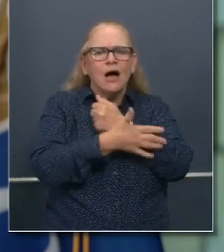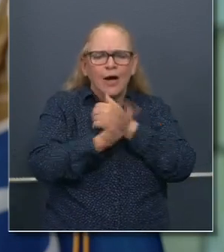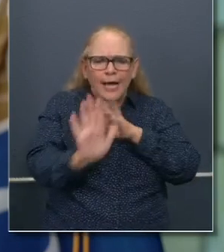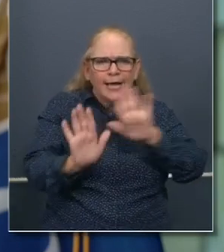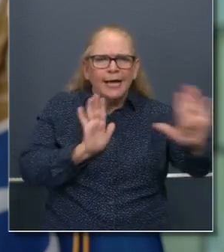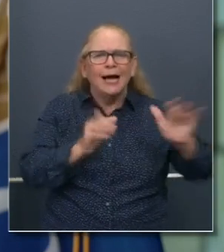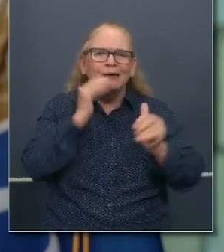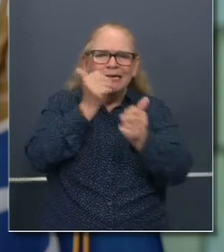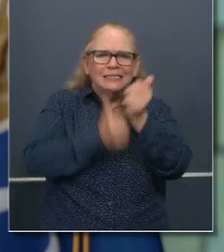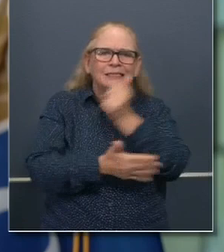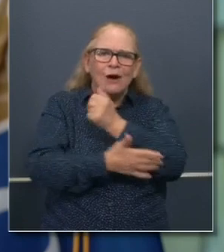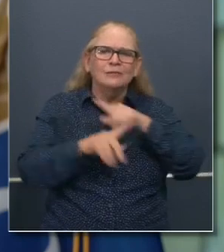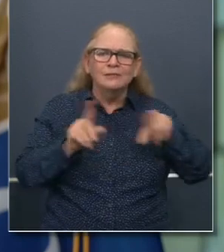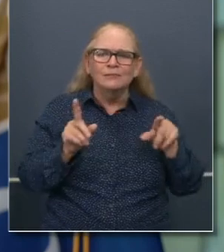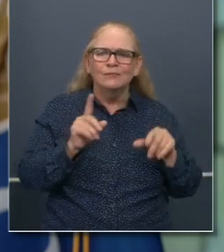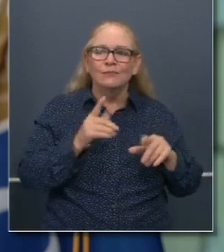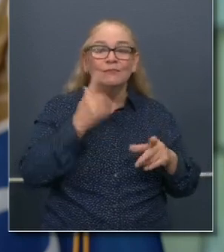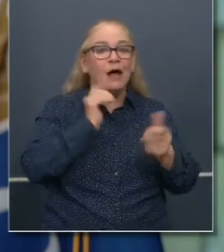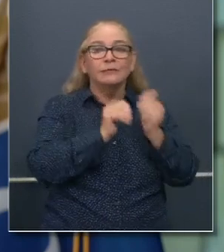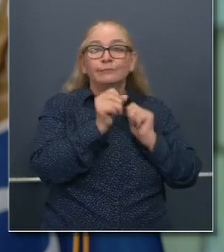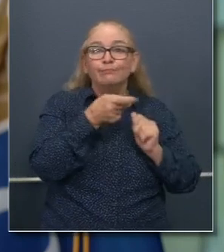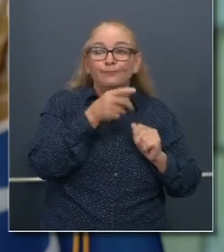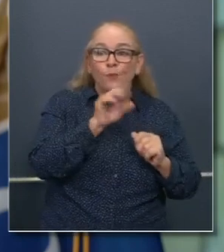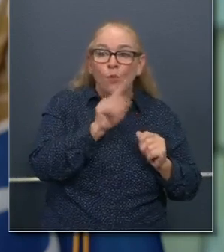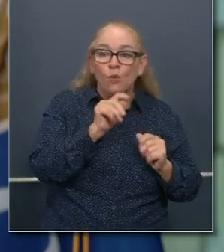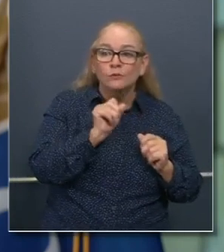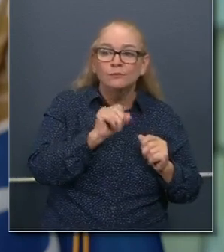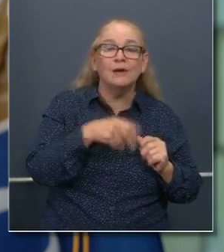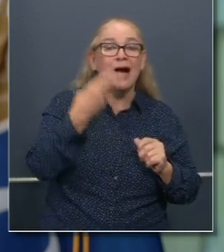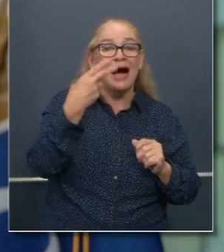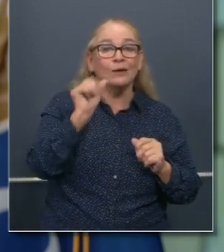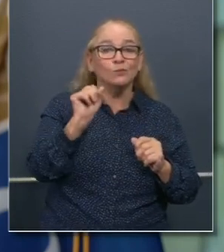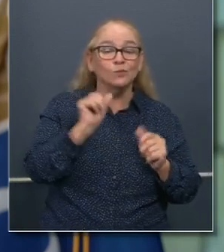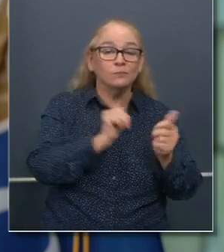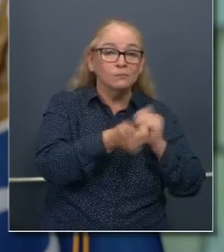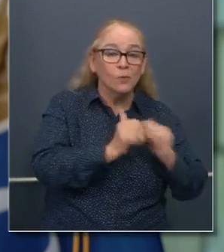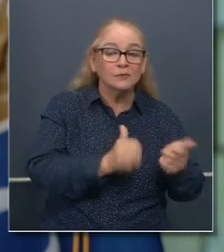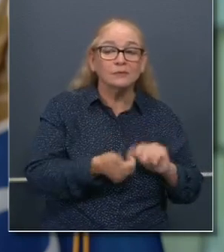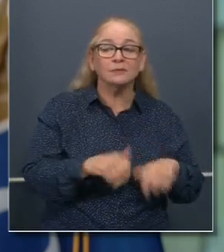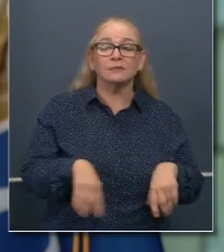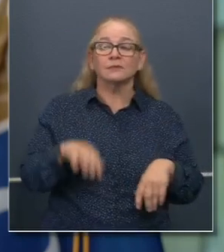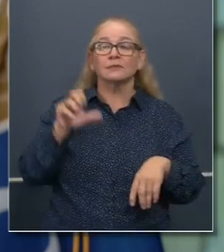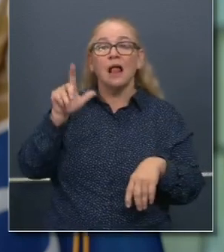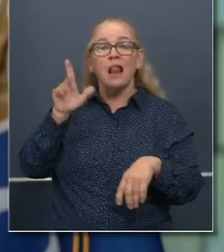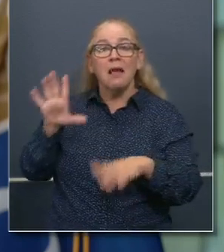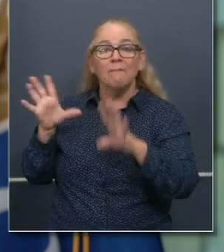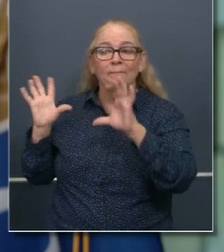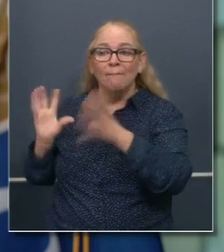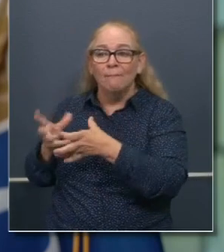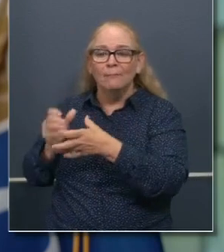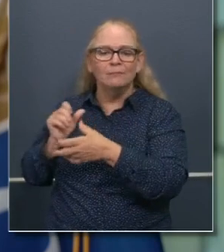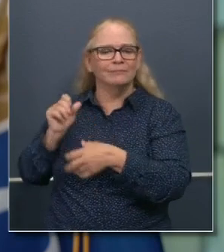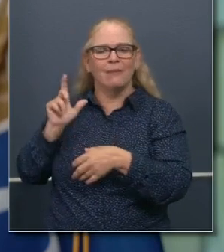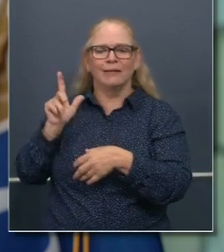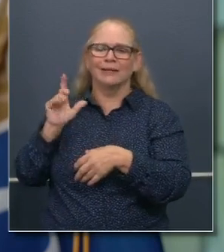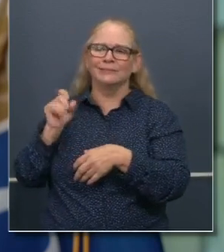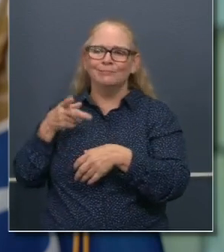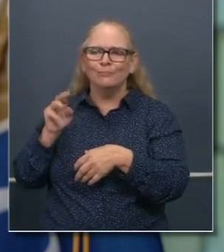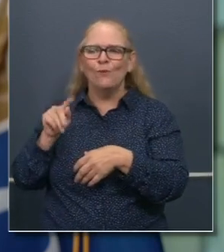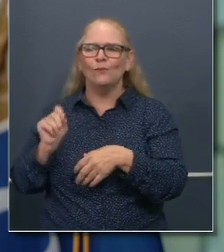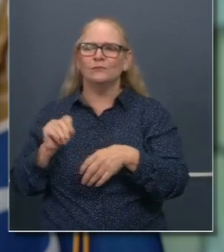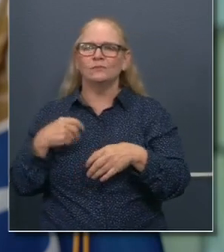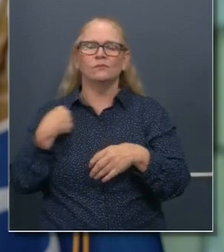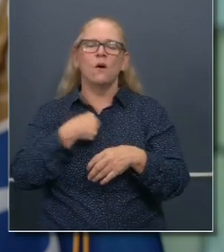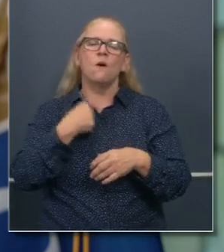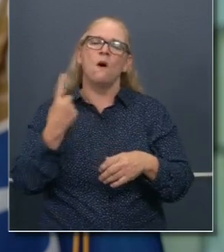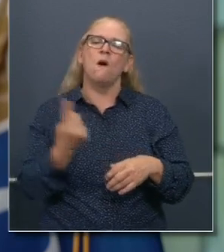sports, high school sports, youth sports, broadly defined club sports. We put it out for higher education. We are constantly making